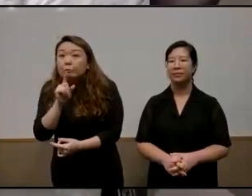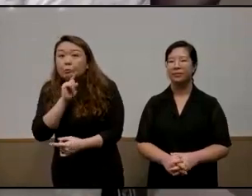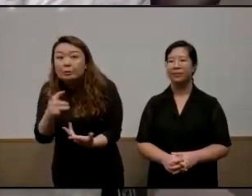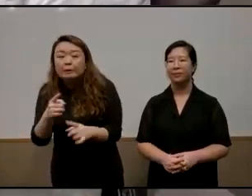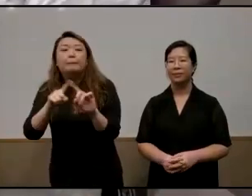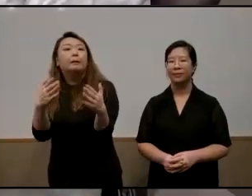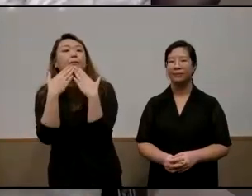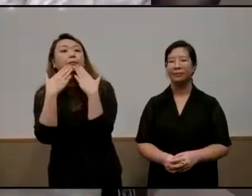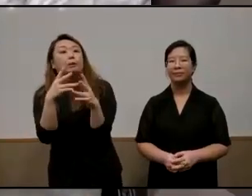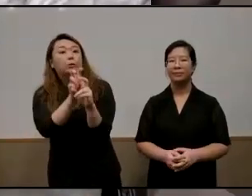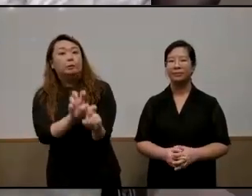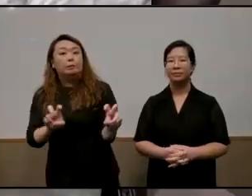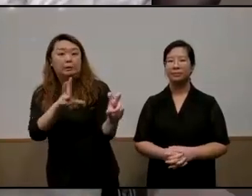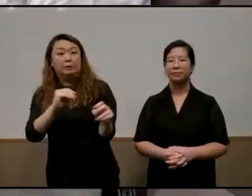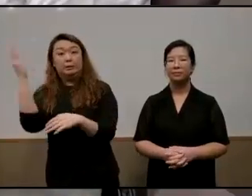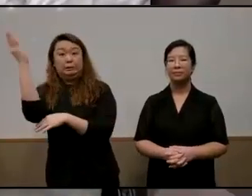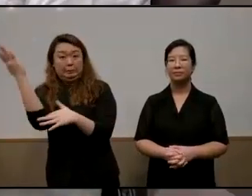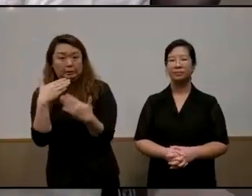much panelists and speakers